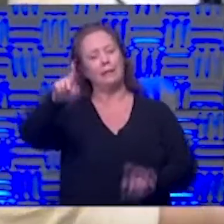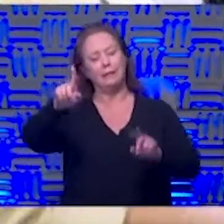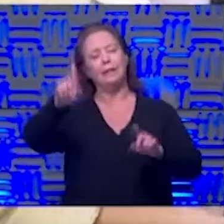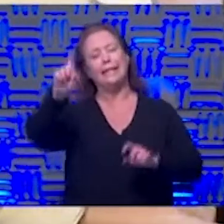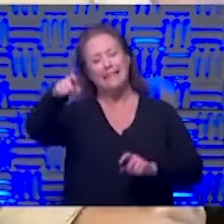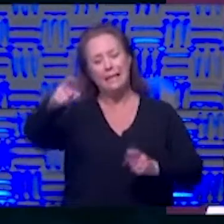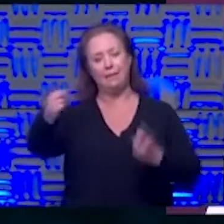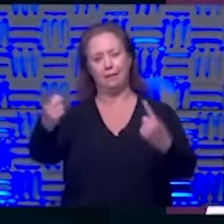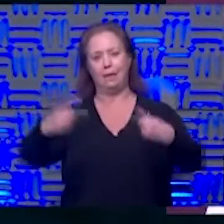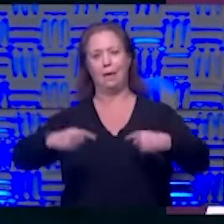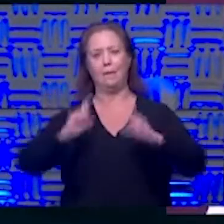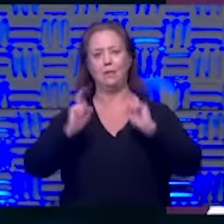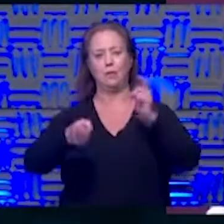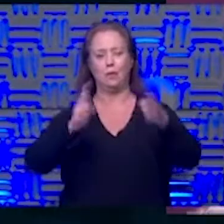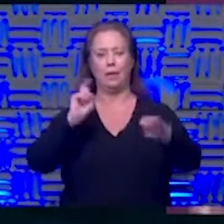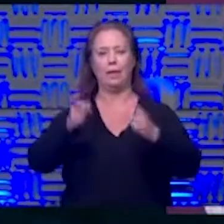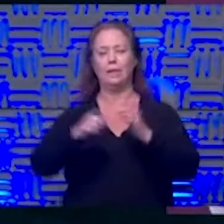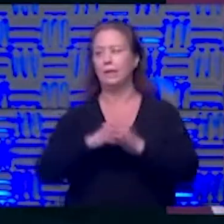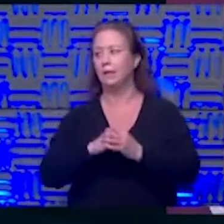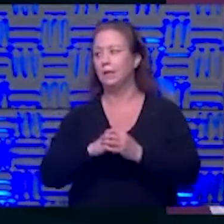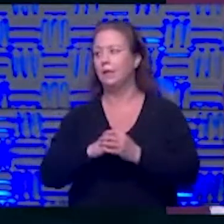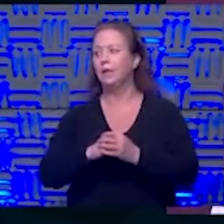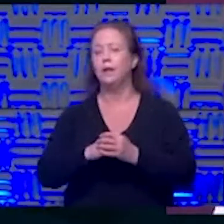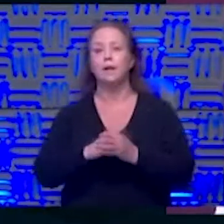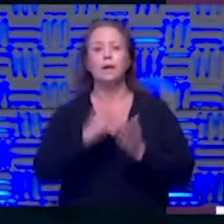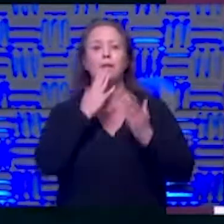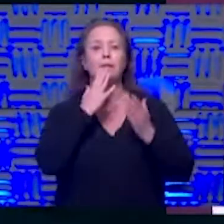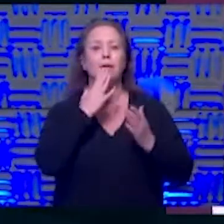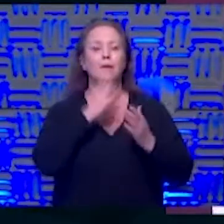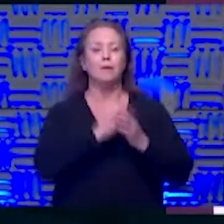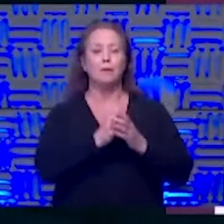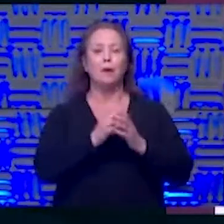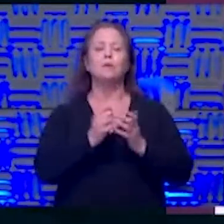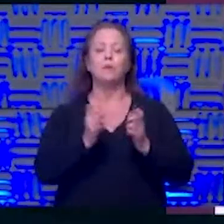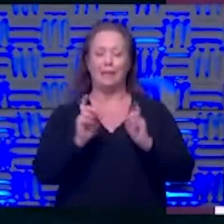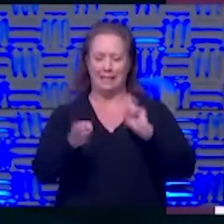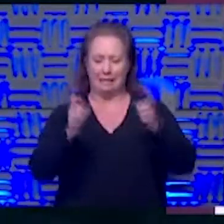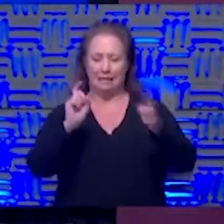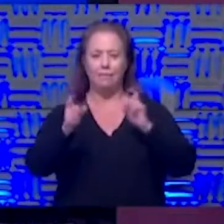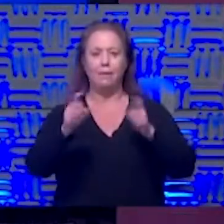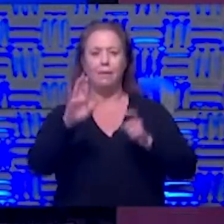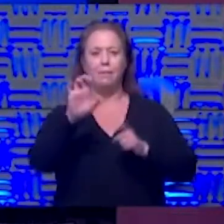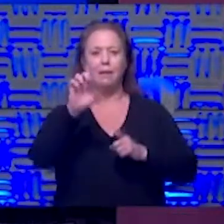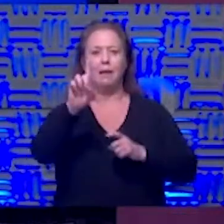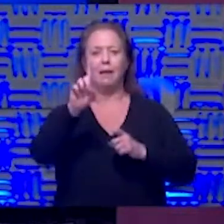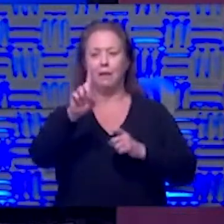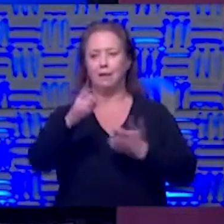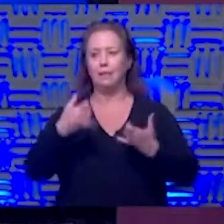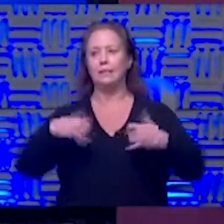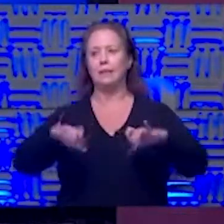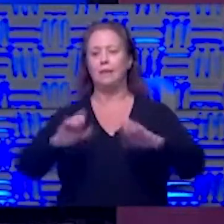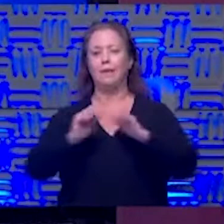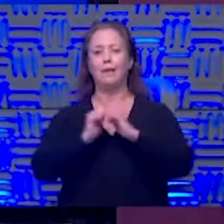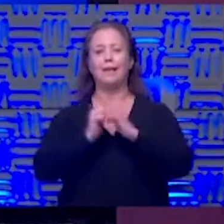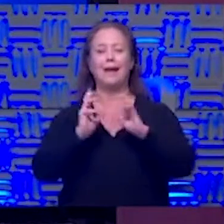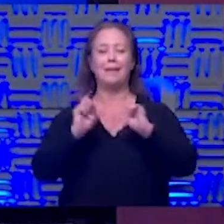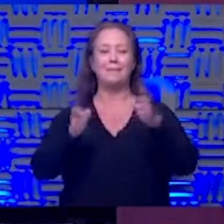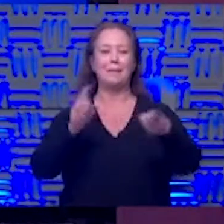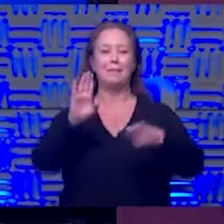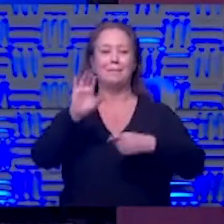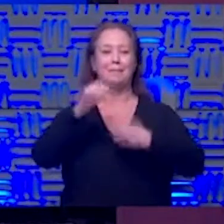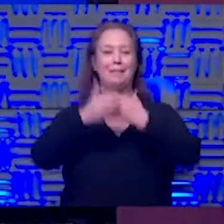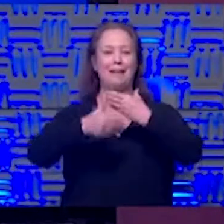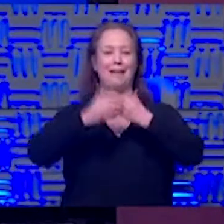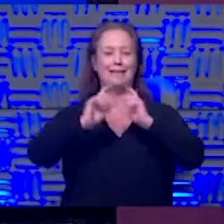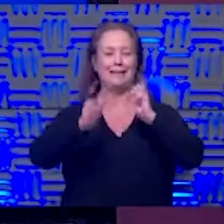all right thank you thank you dr steitz so we still got a lot of blood to give that was pretty good we still got a lot of blood to give and we want you to keep